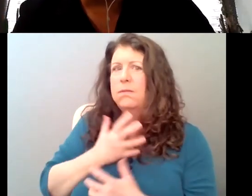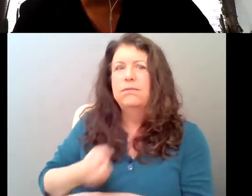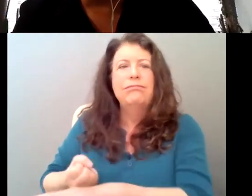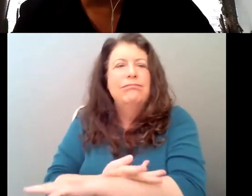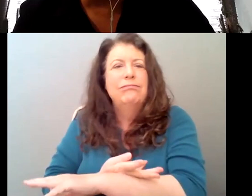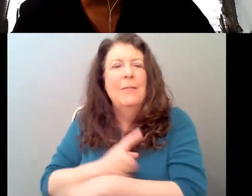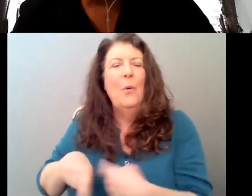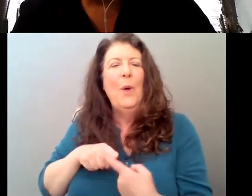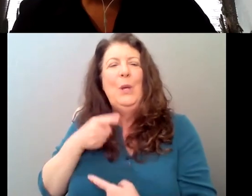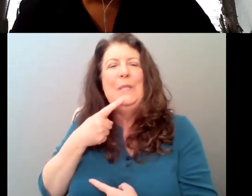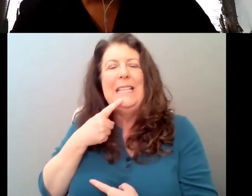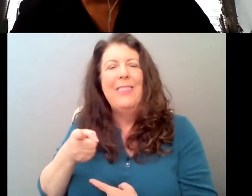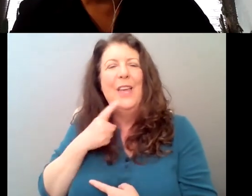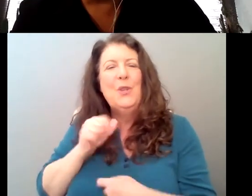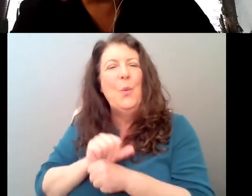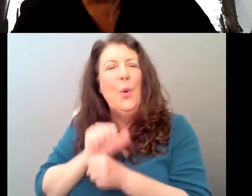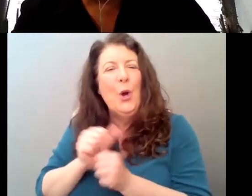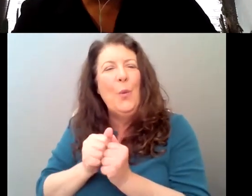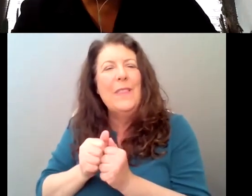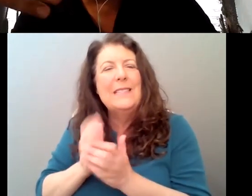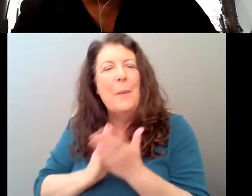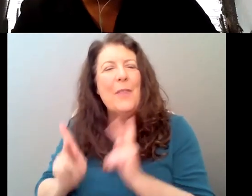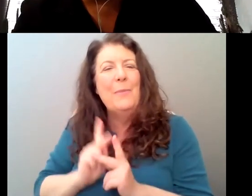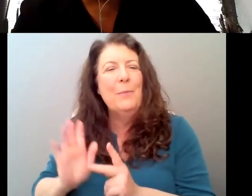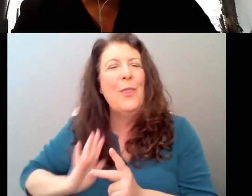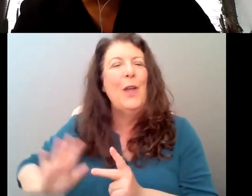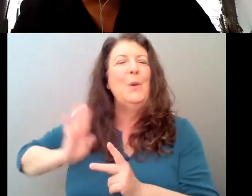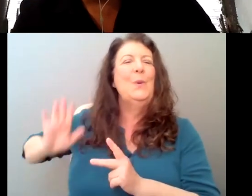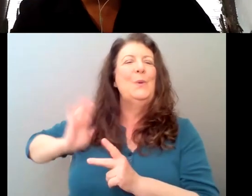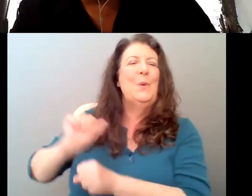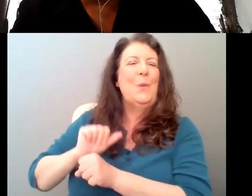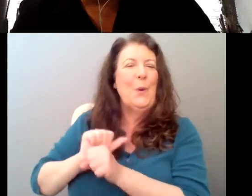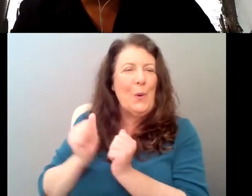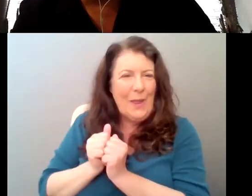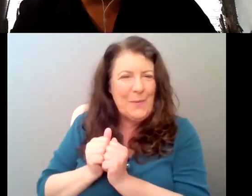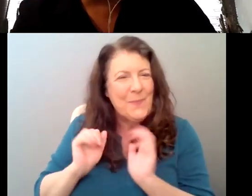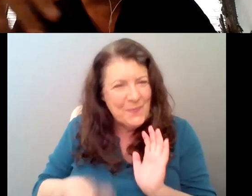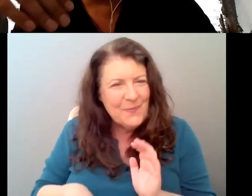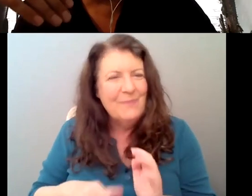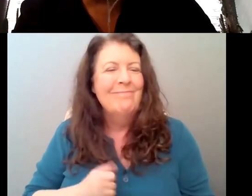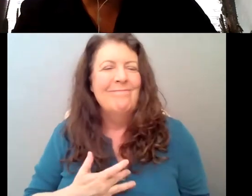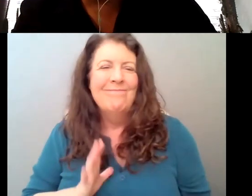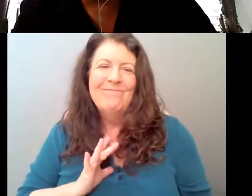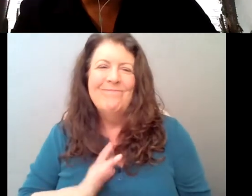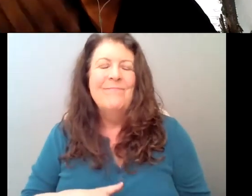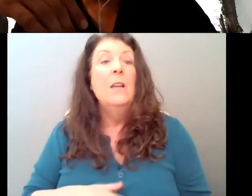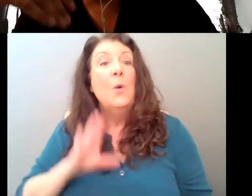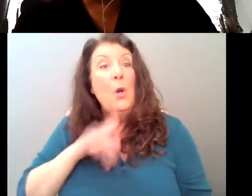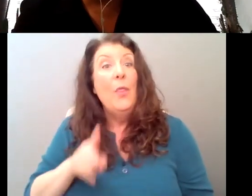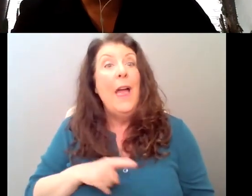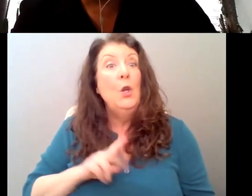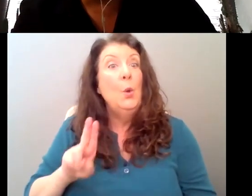That's amazing. Um, so, um, you know, we know that you used the library before, um, can you talk about like